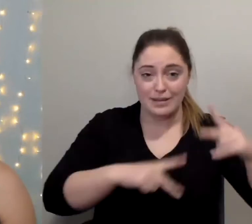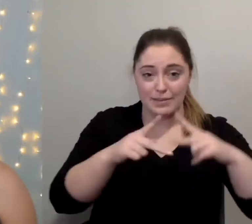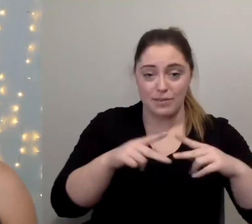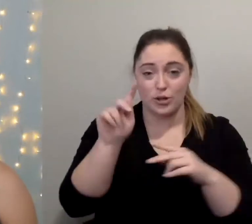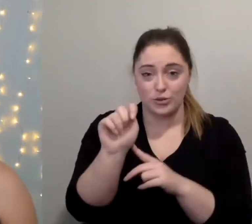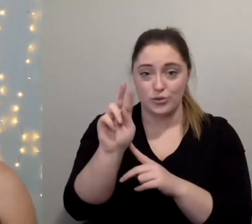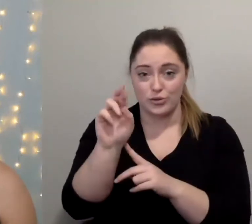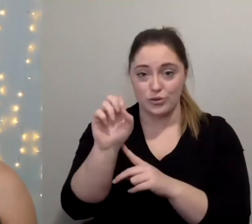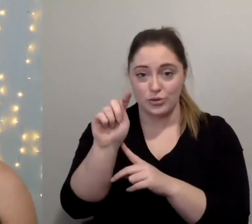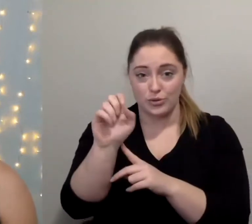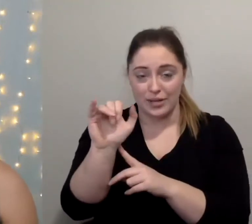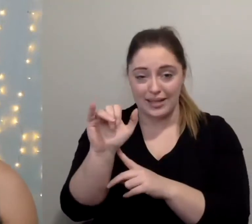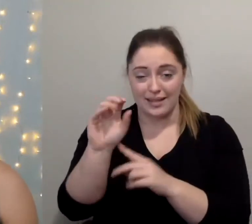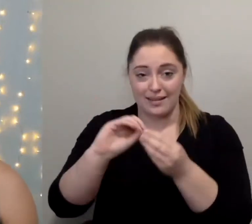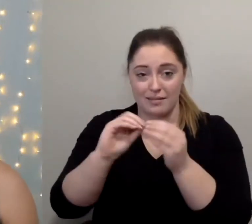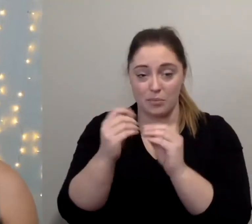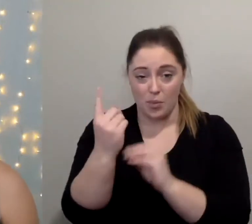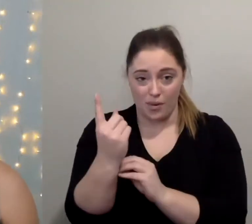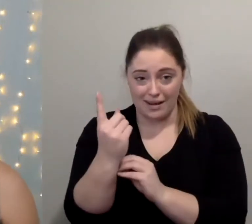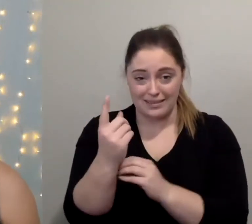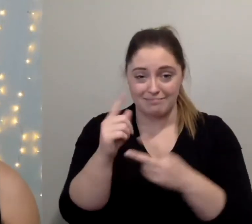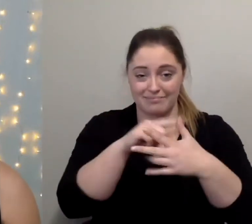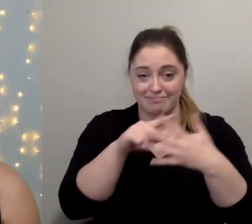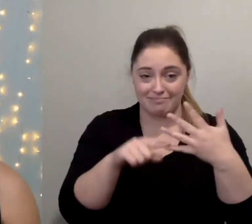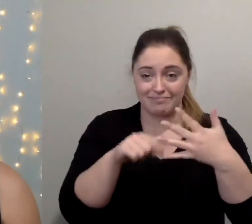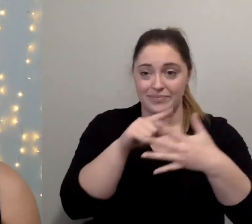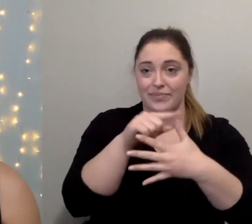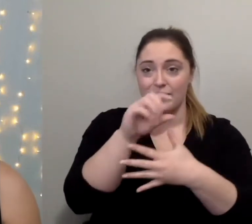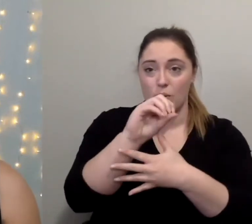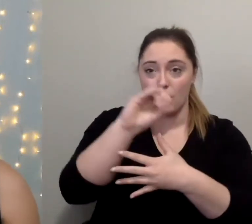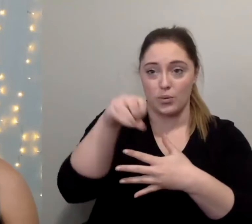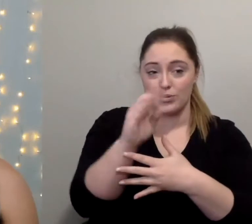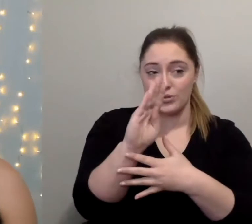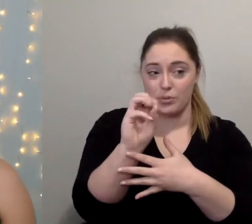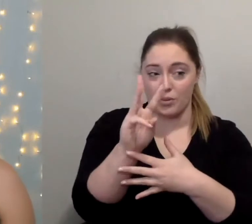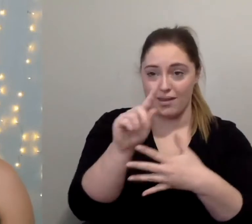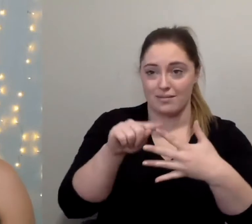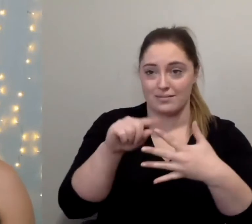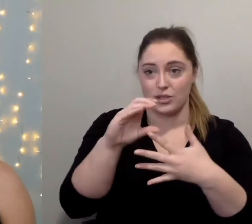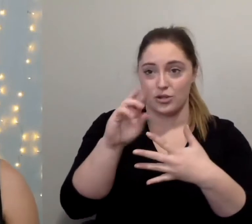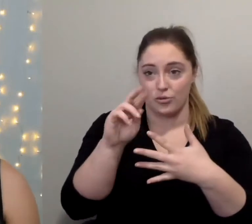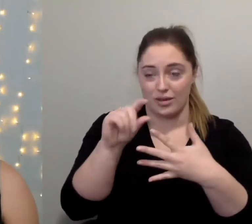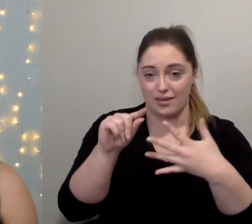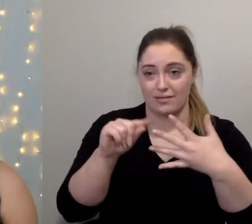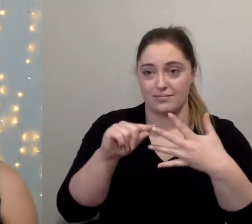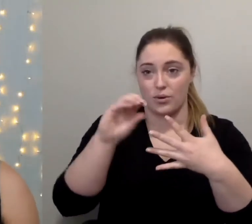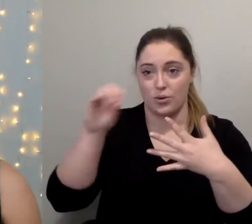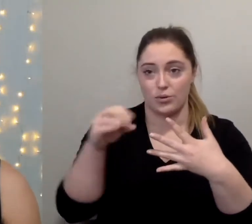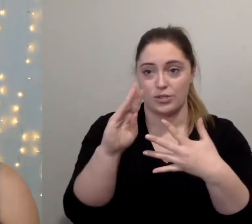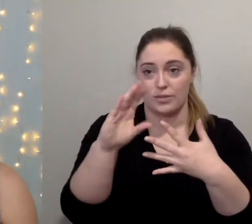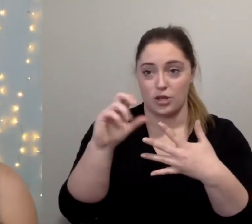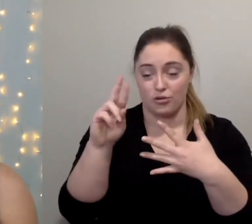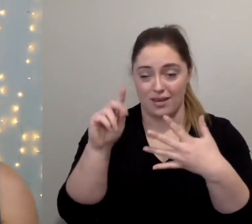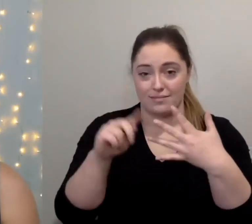Cree Oji Cree Dakota and Dene Nations homeland to the Red River Métis I would like to make sure that you're very aware